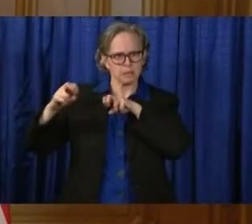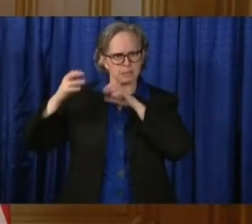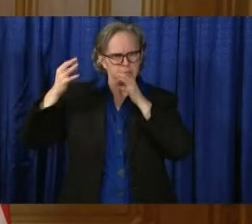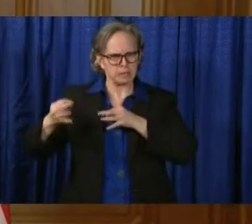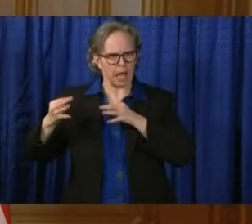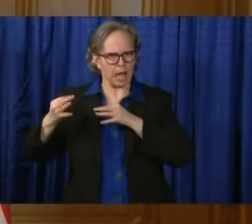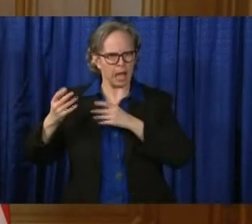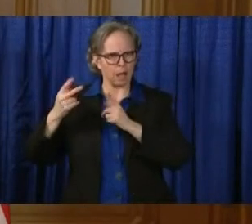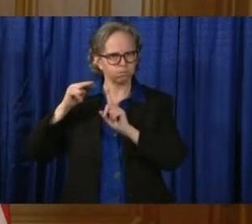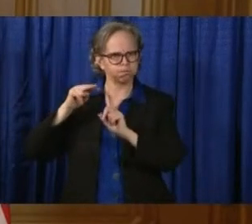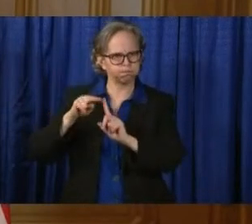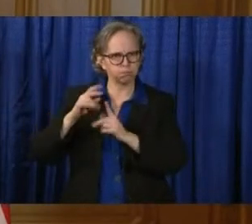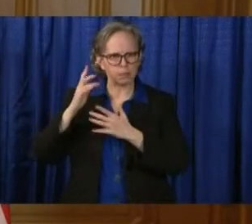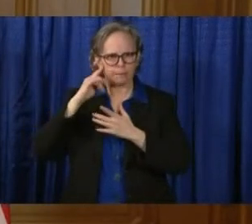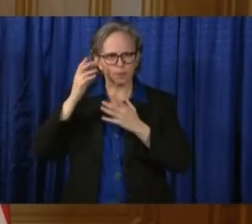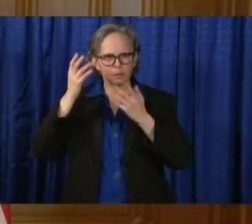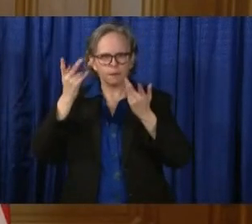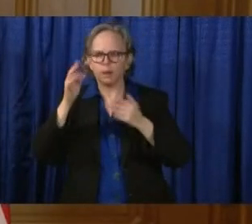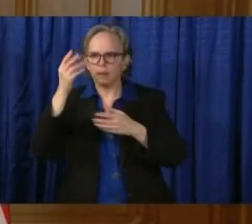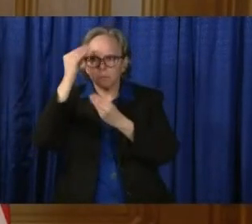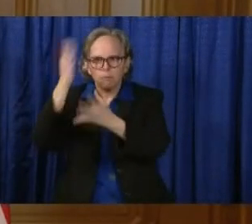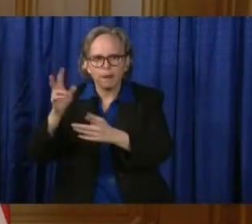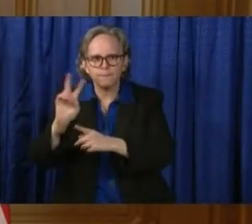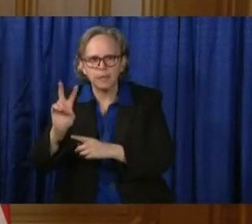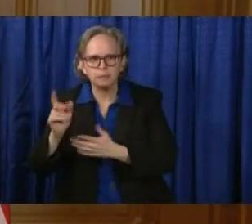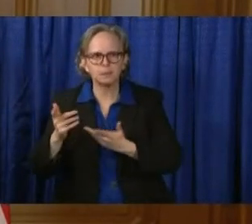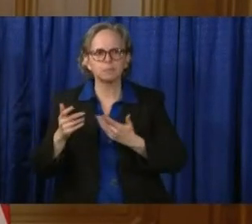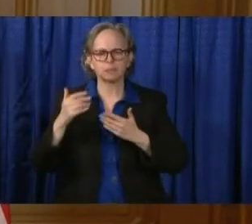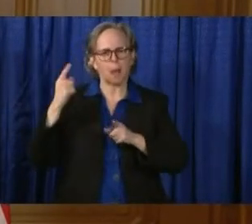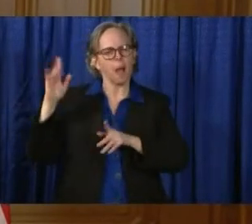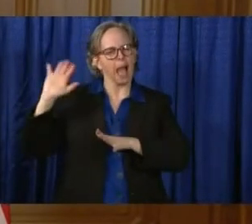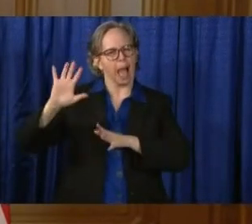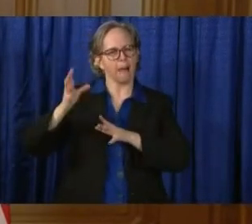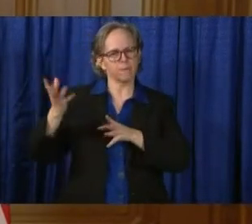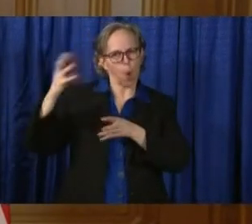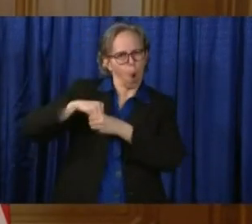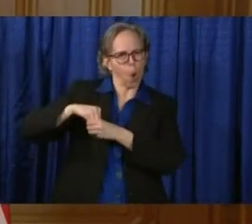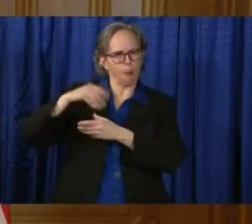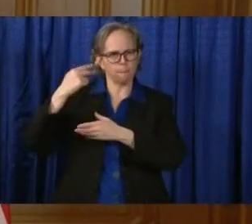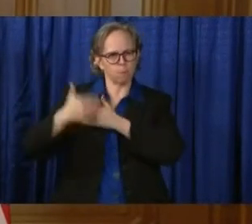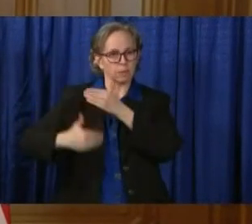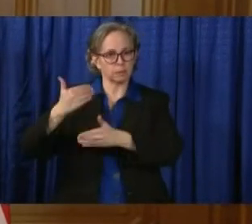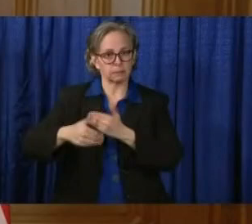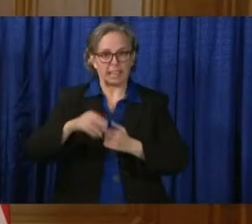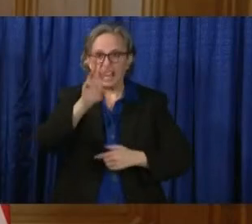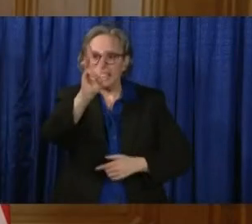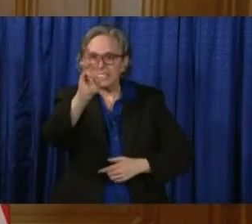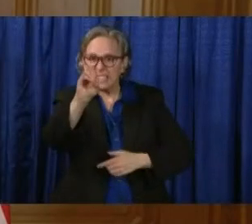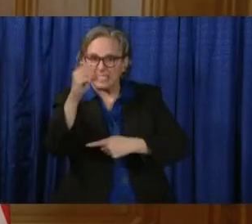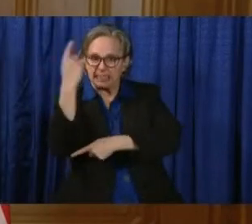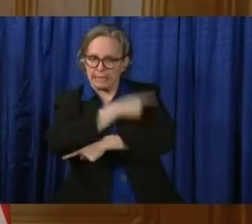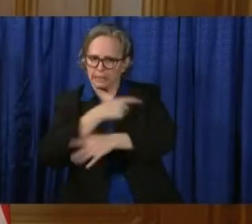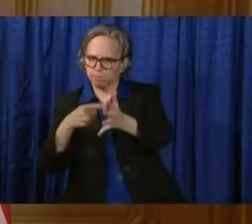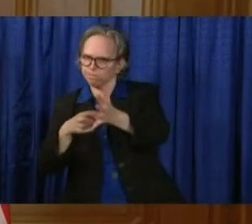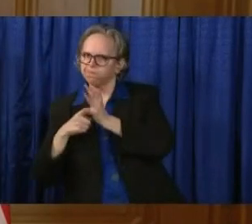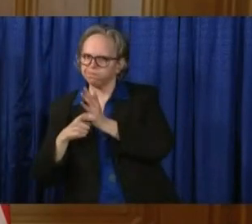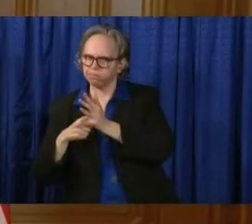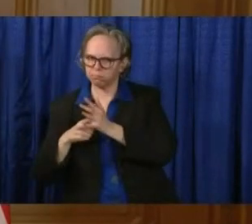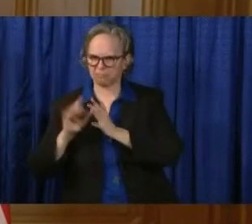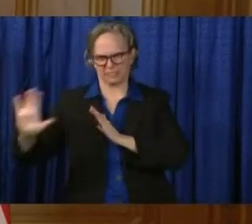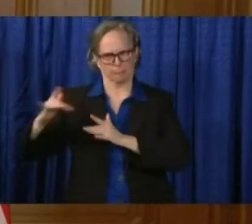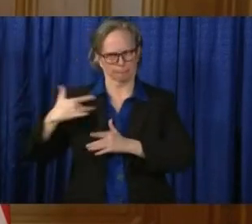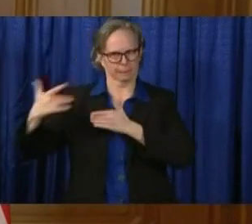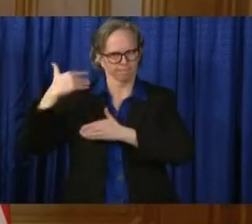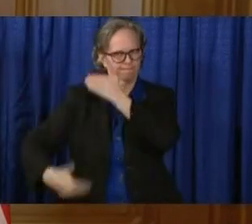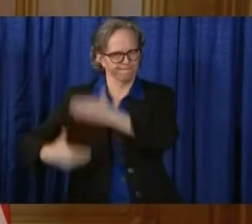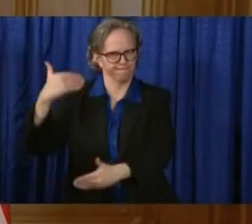to victims. It is a process that generally takes at least 60 days. So ultimately, I could make that decision.